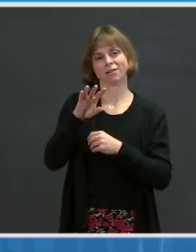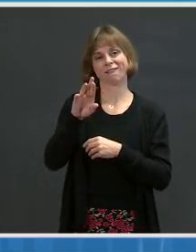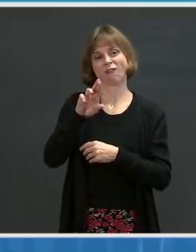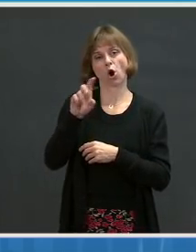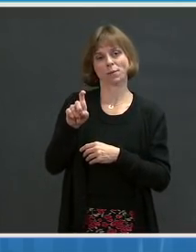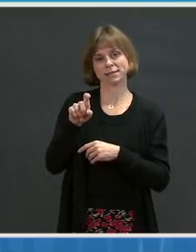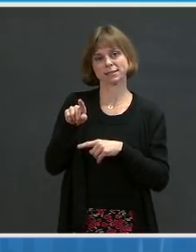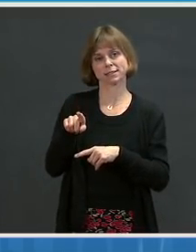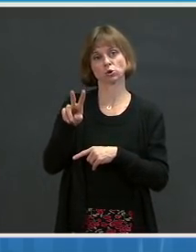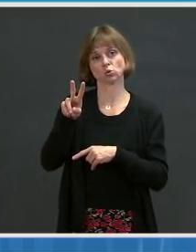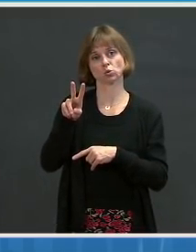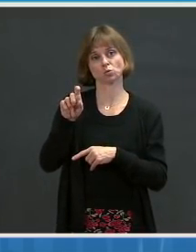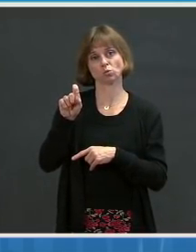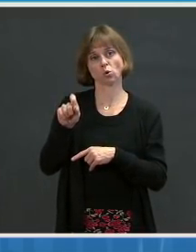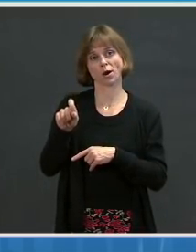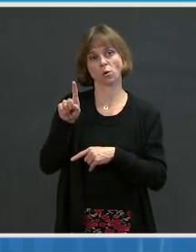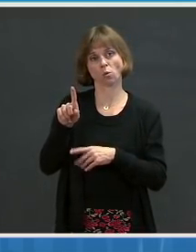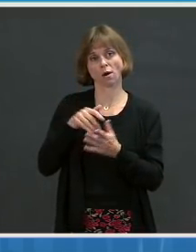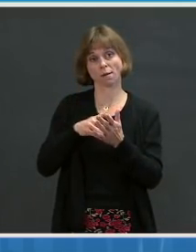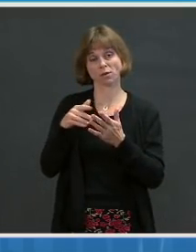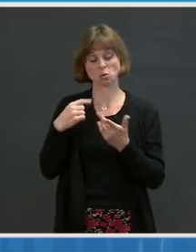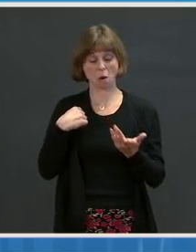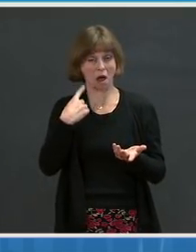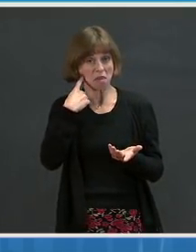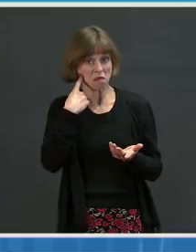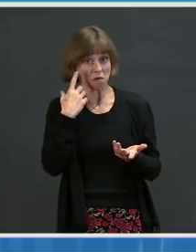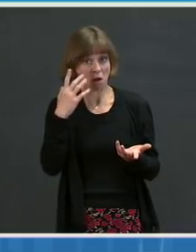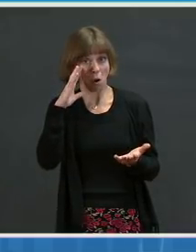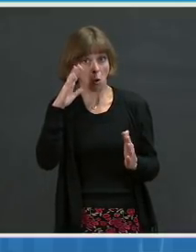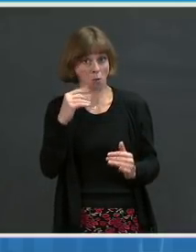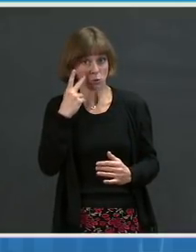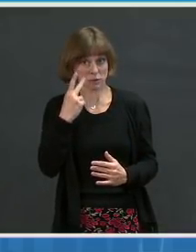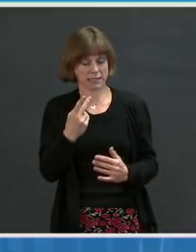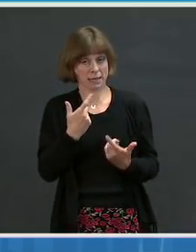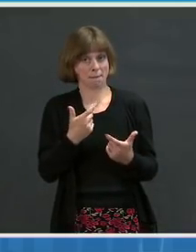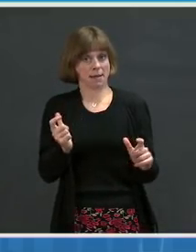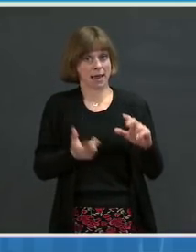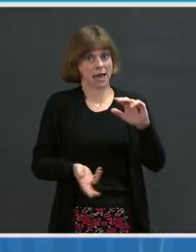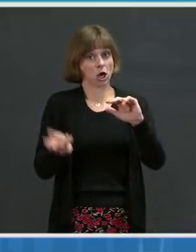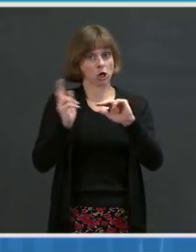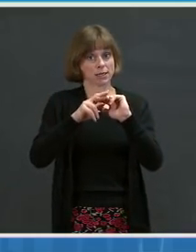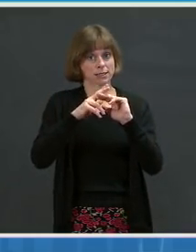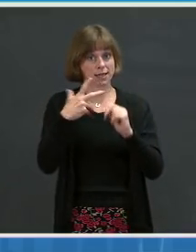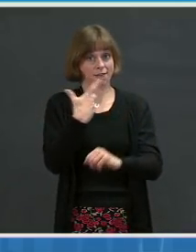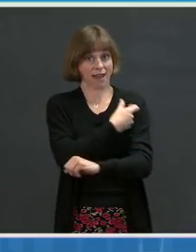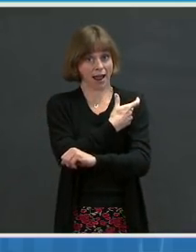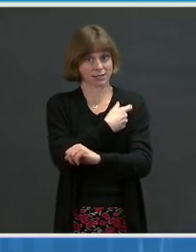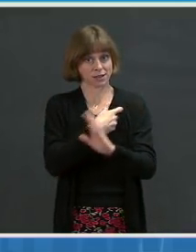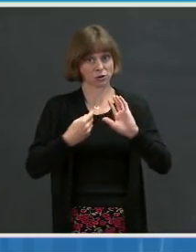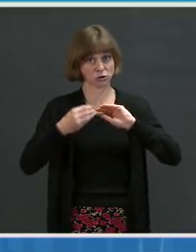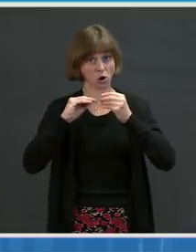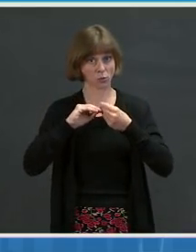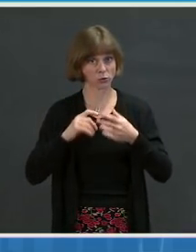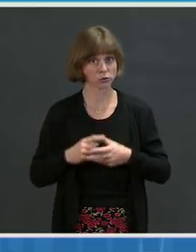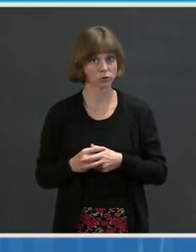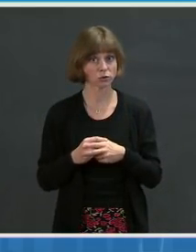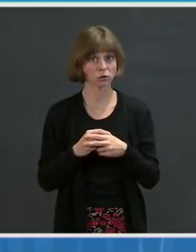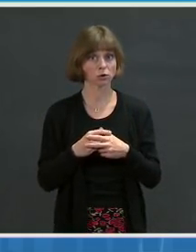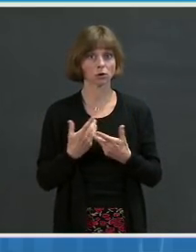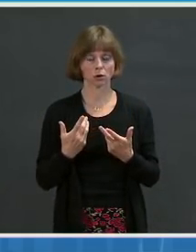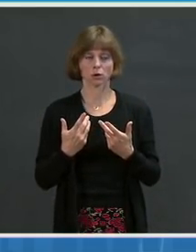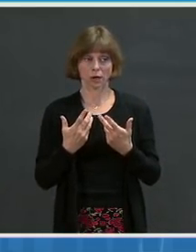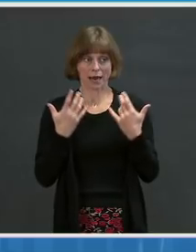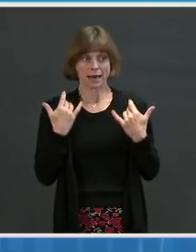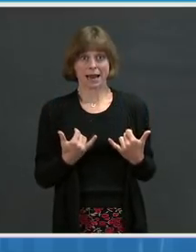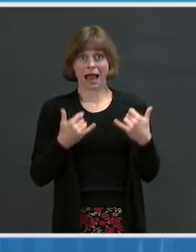million. So I think and hope that you will see a market increase in the vaccination rate, given that the weather